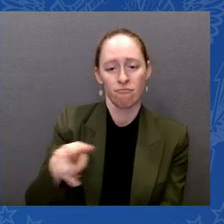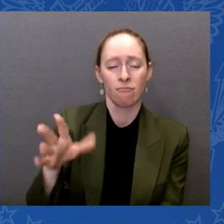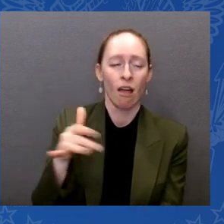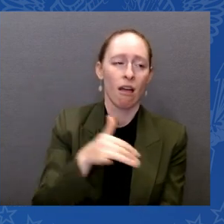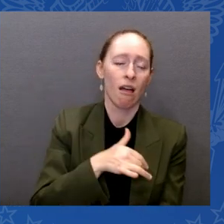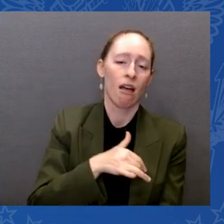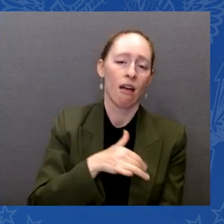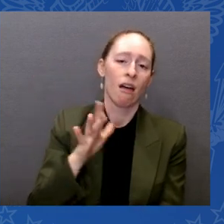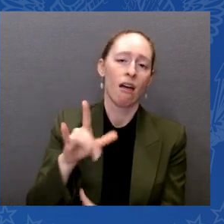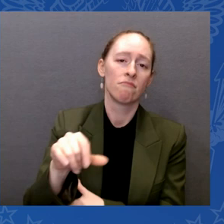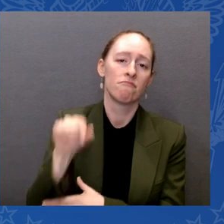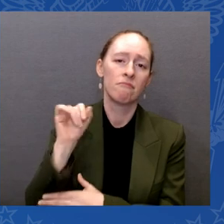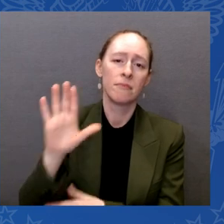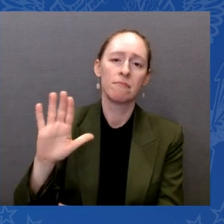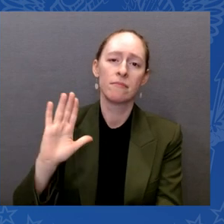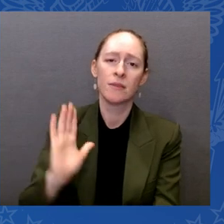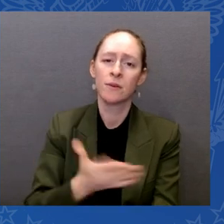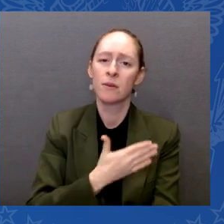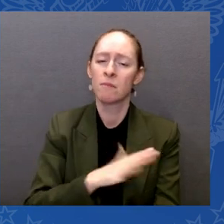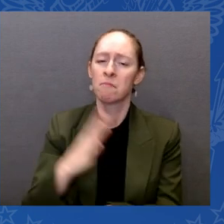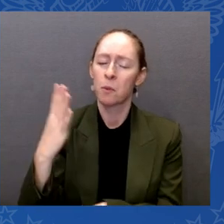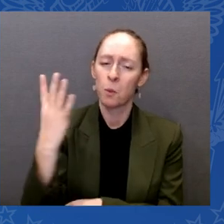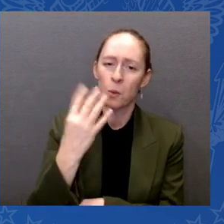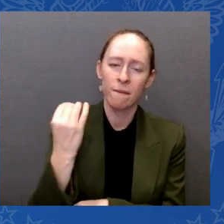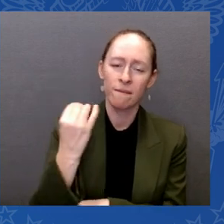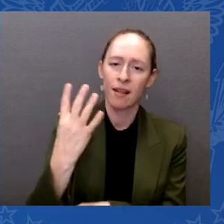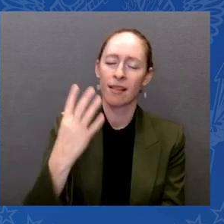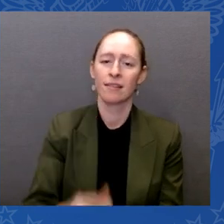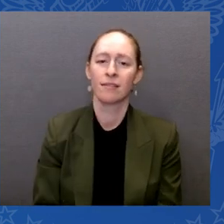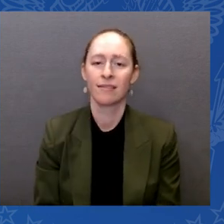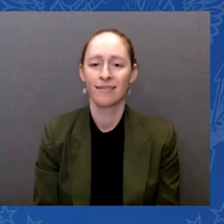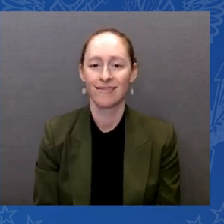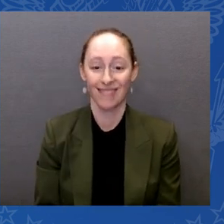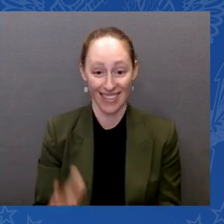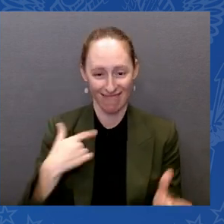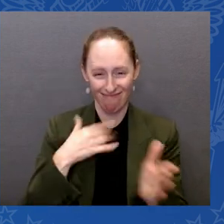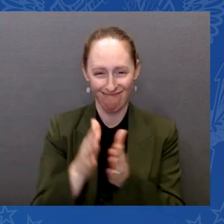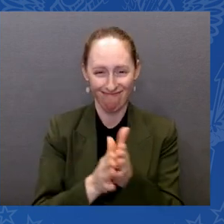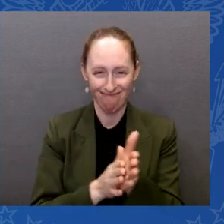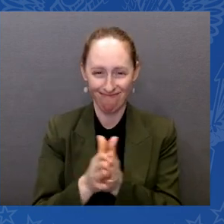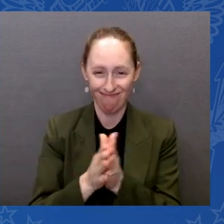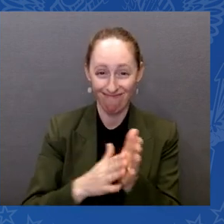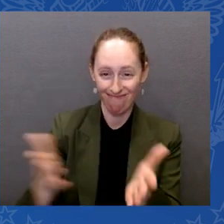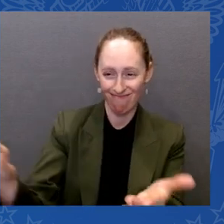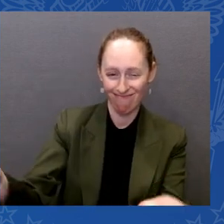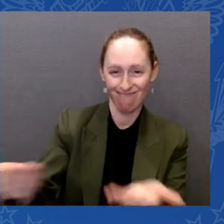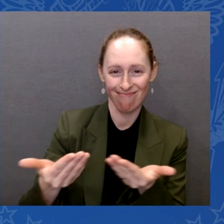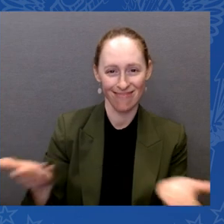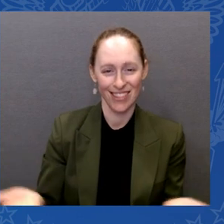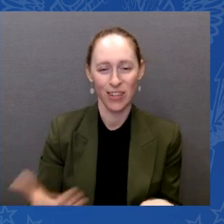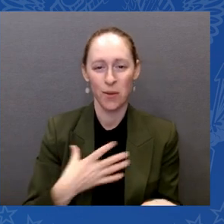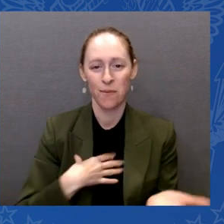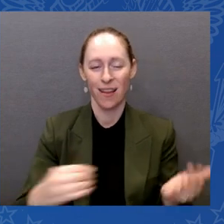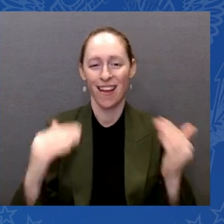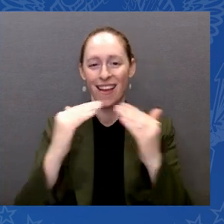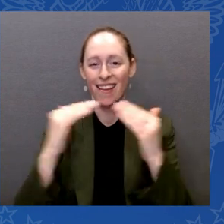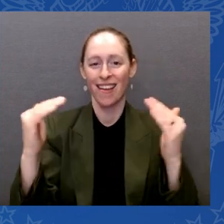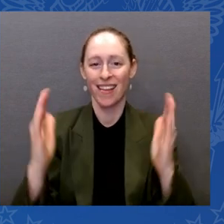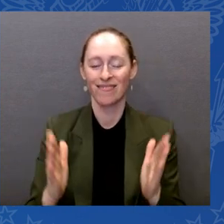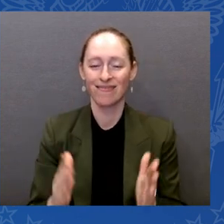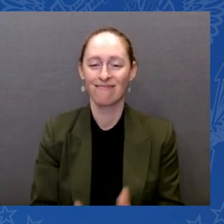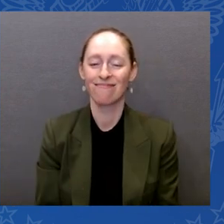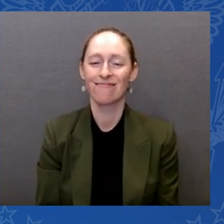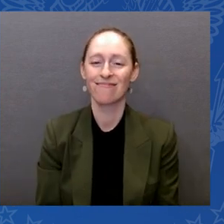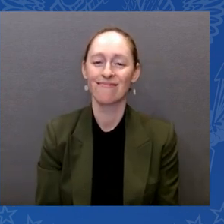And I couldn't wait to bring him to the White House. Today, not only is he here with us, I'm excited to be